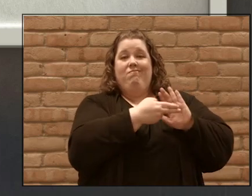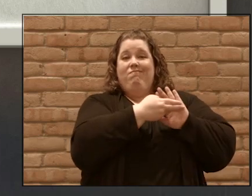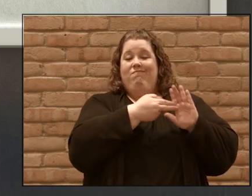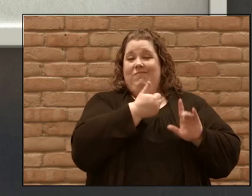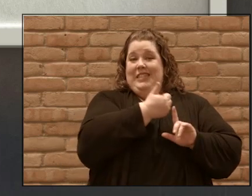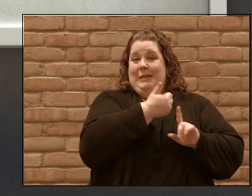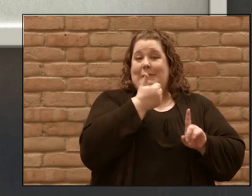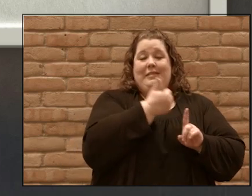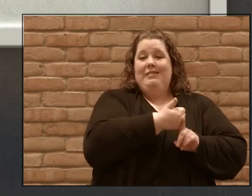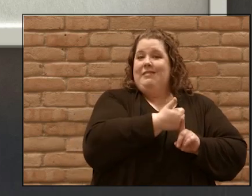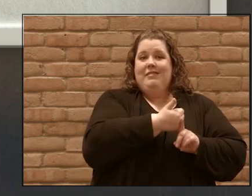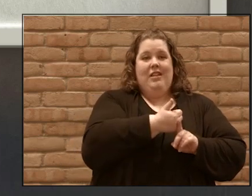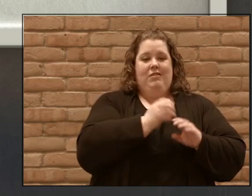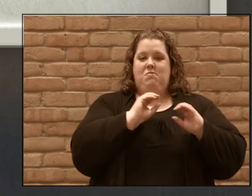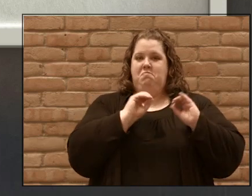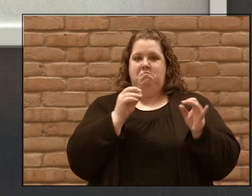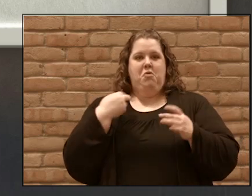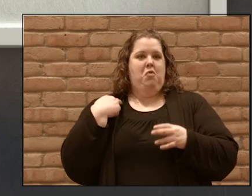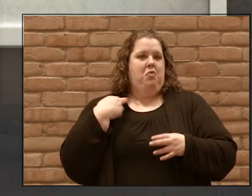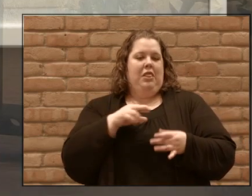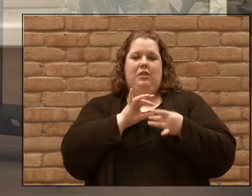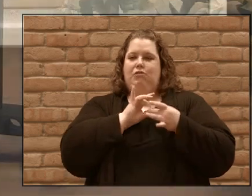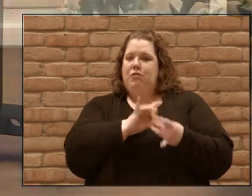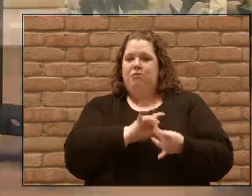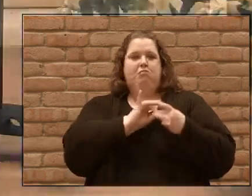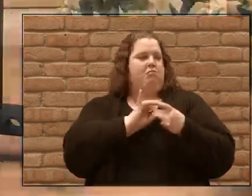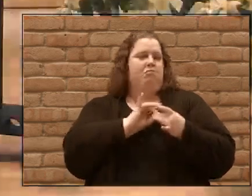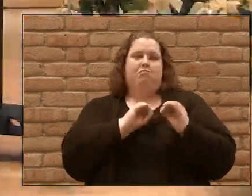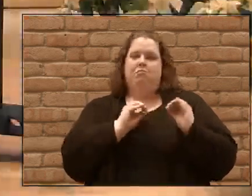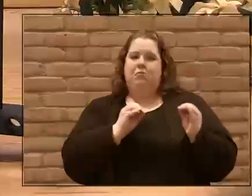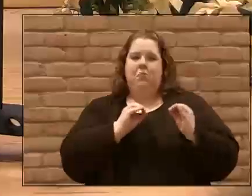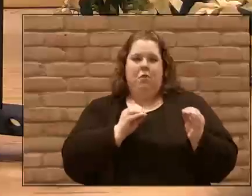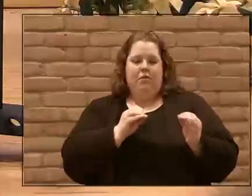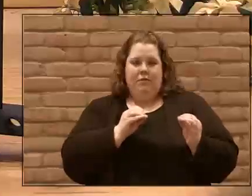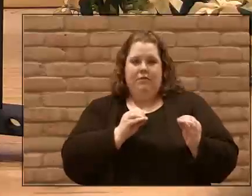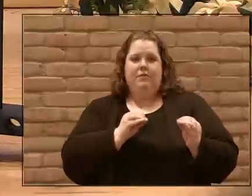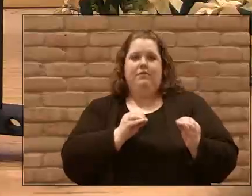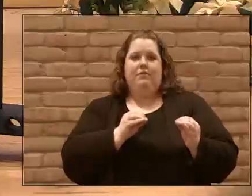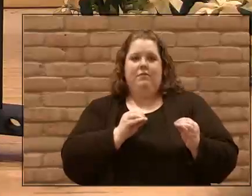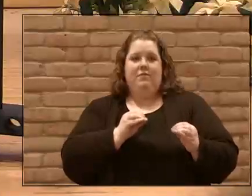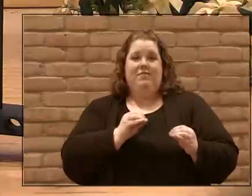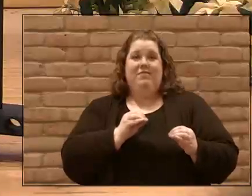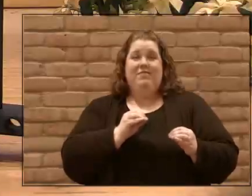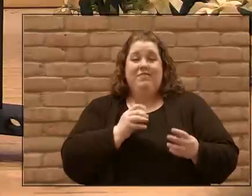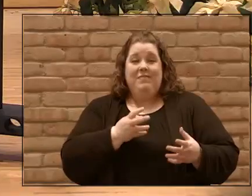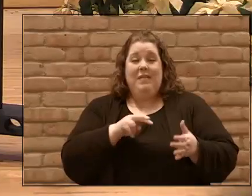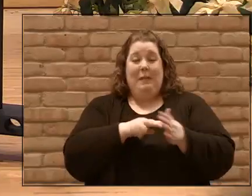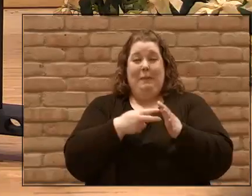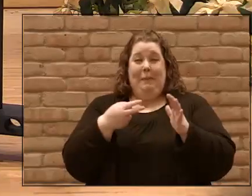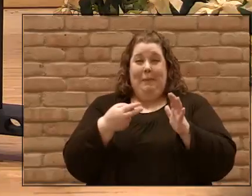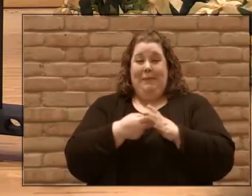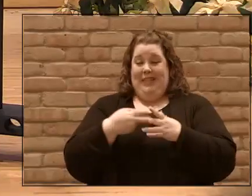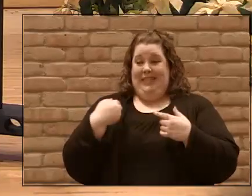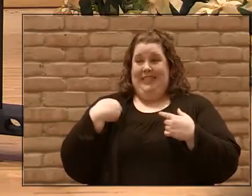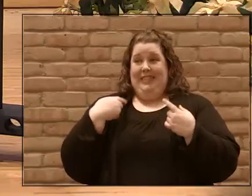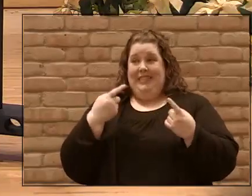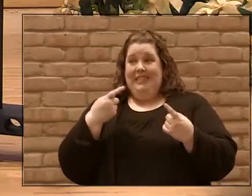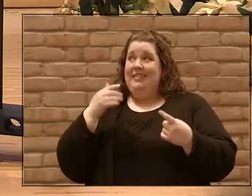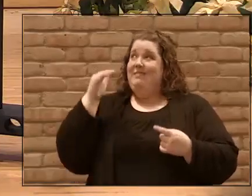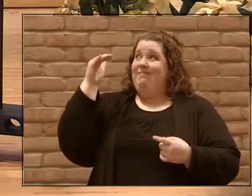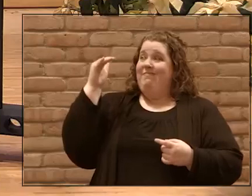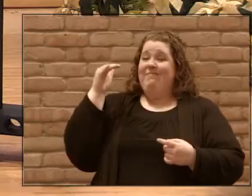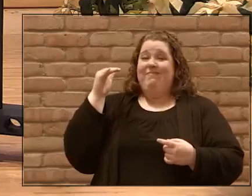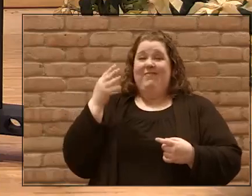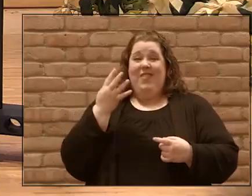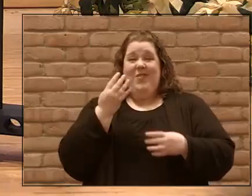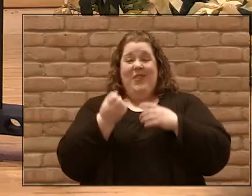as no religious affiliation at all. It has more than doubled in the last